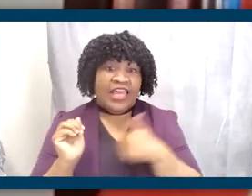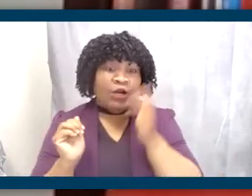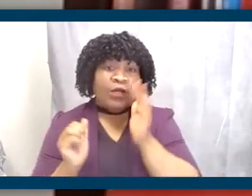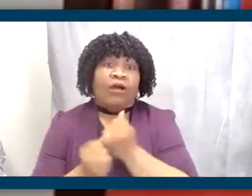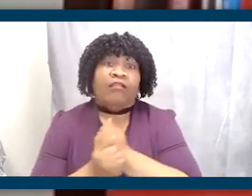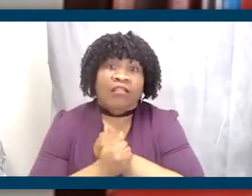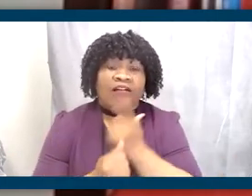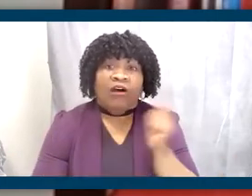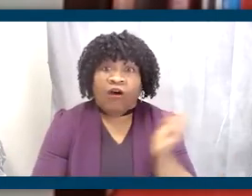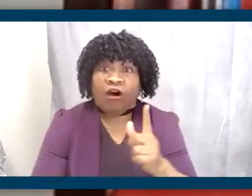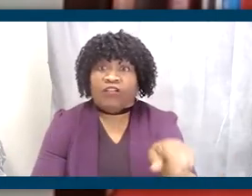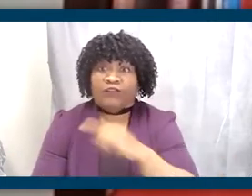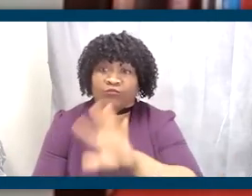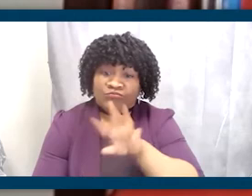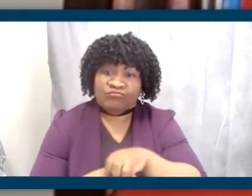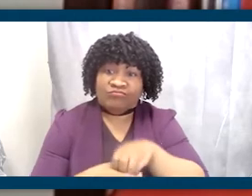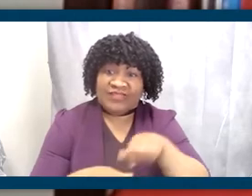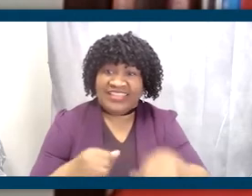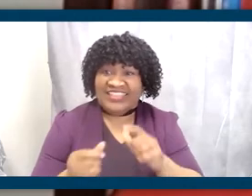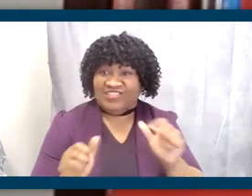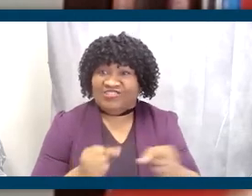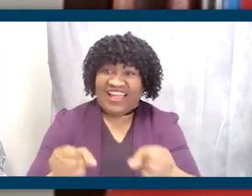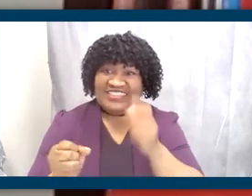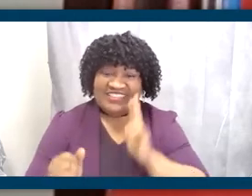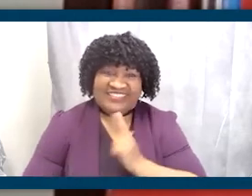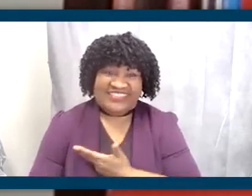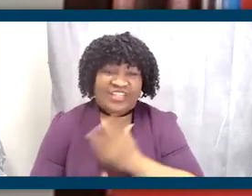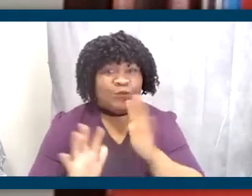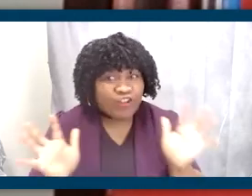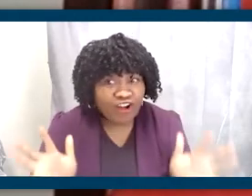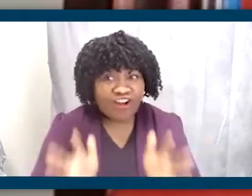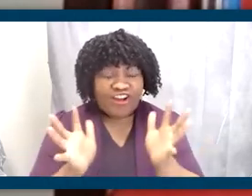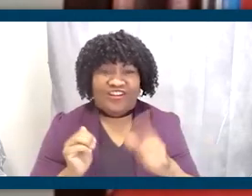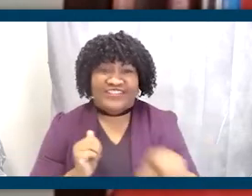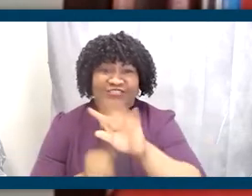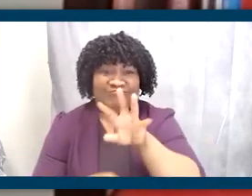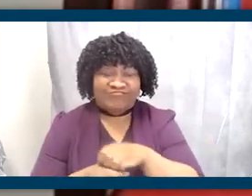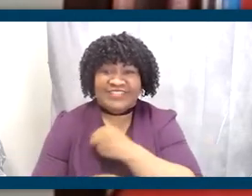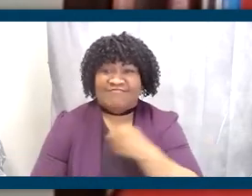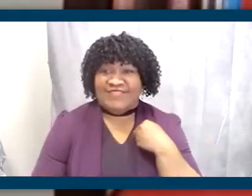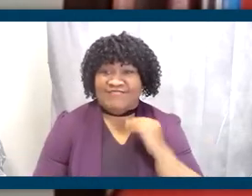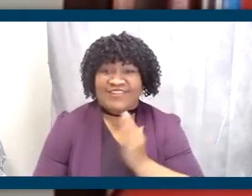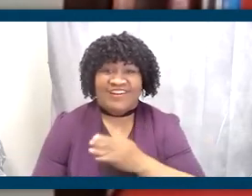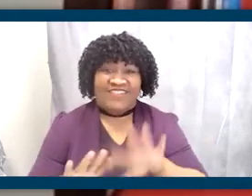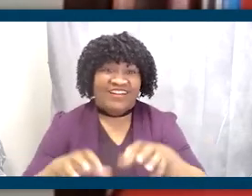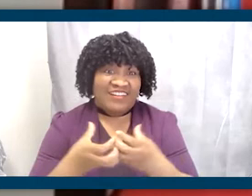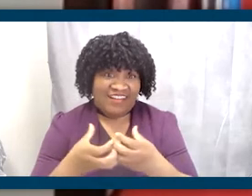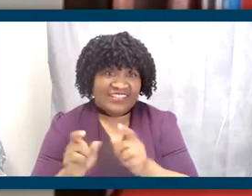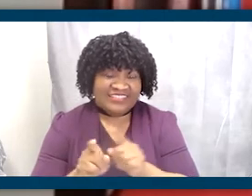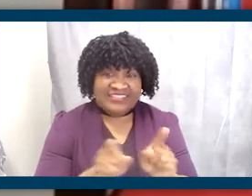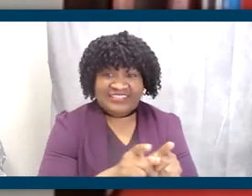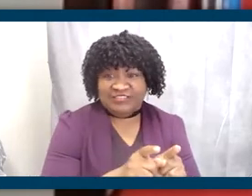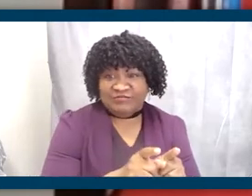love for all of you to be a part of this strategy. So we urge you to be a member of the caucus as well.